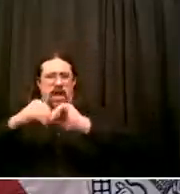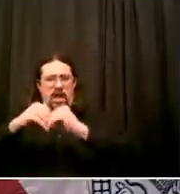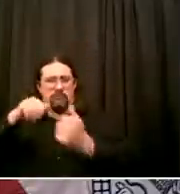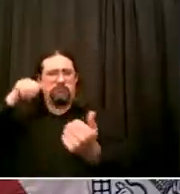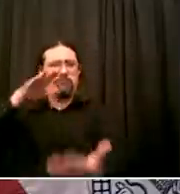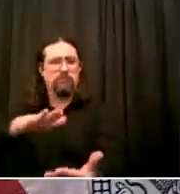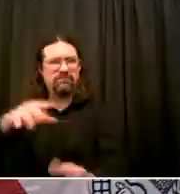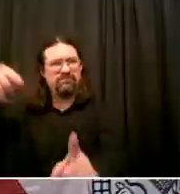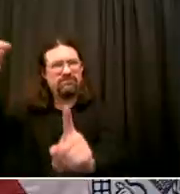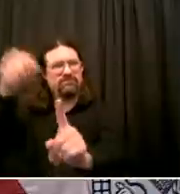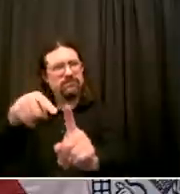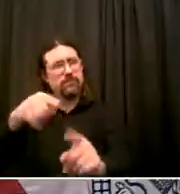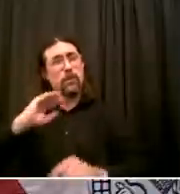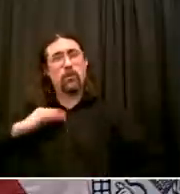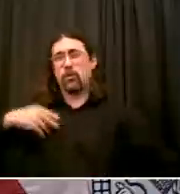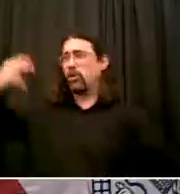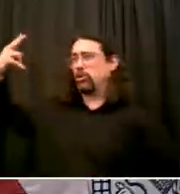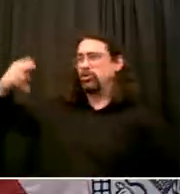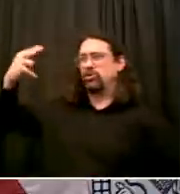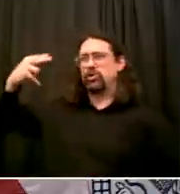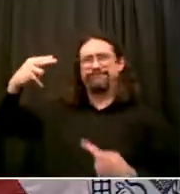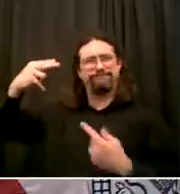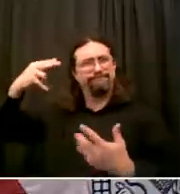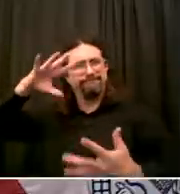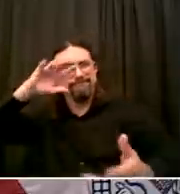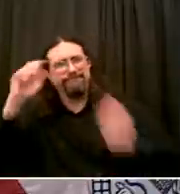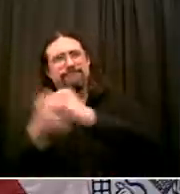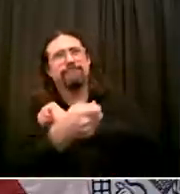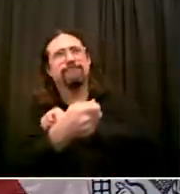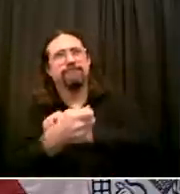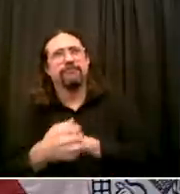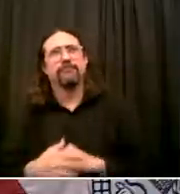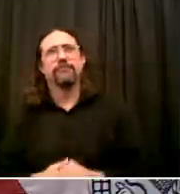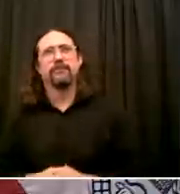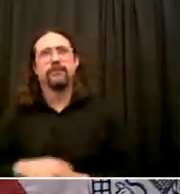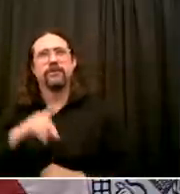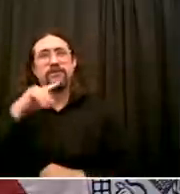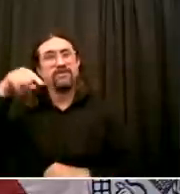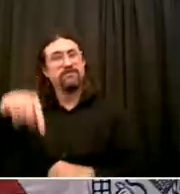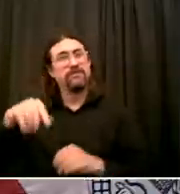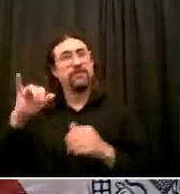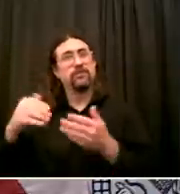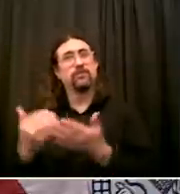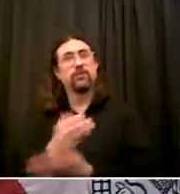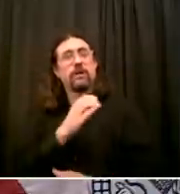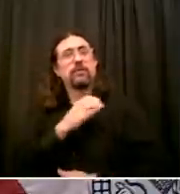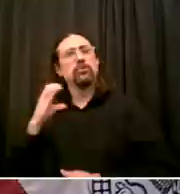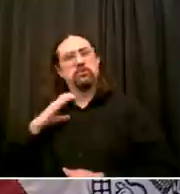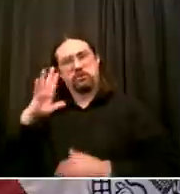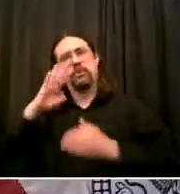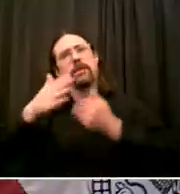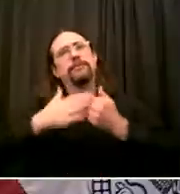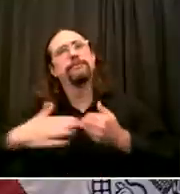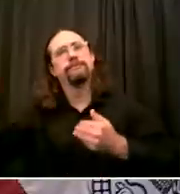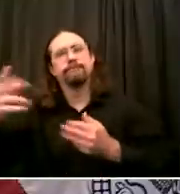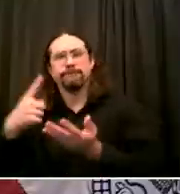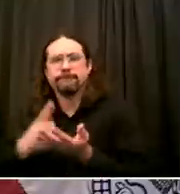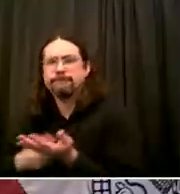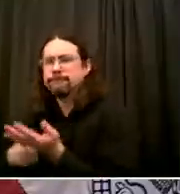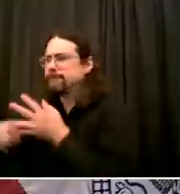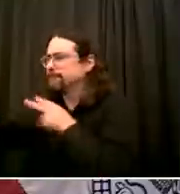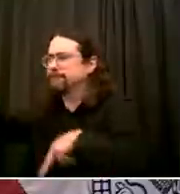Did you have a follow up Juliette? Yes, actually I do have another question relating to